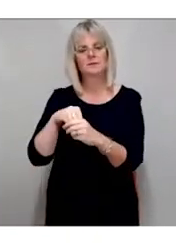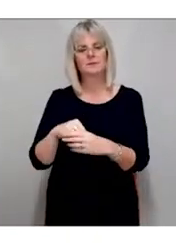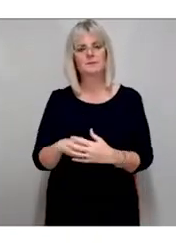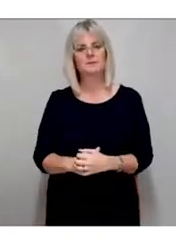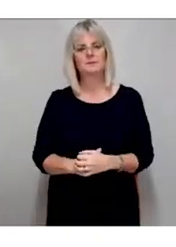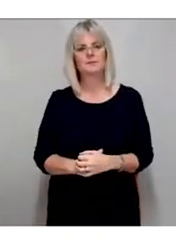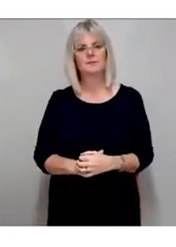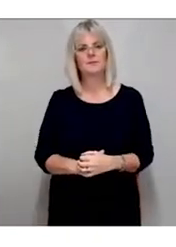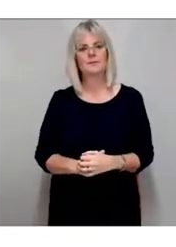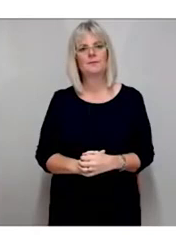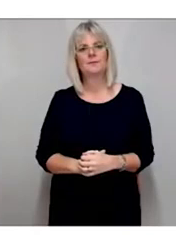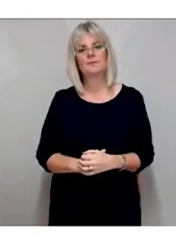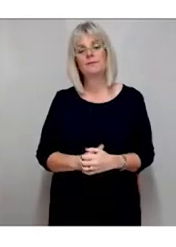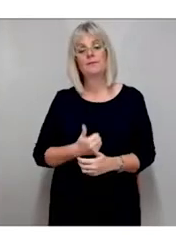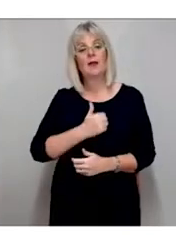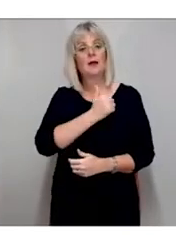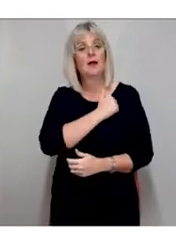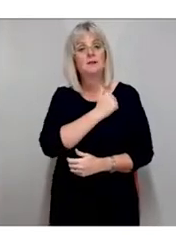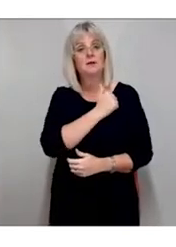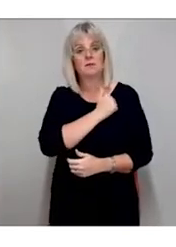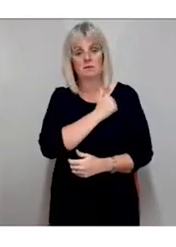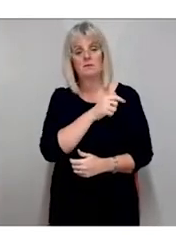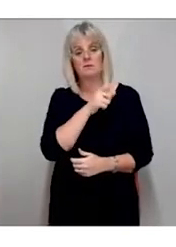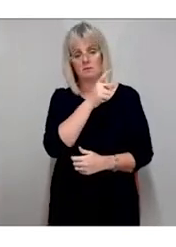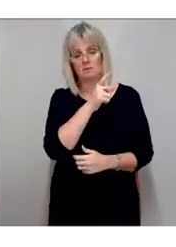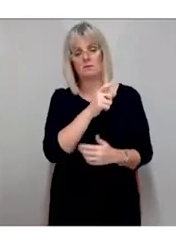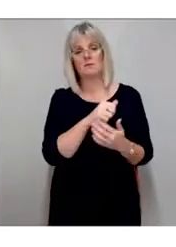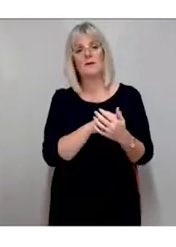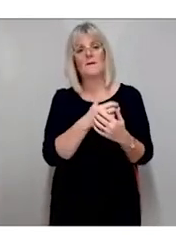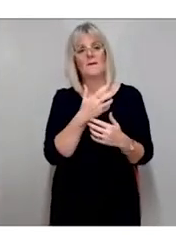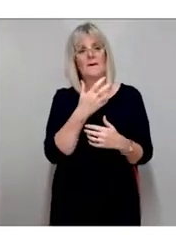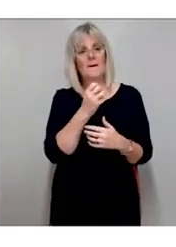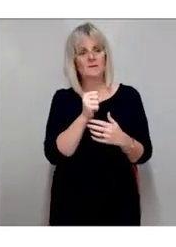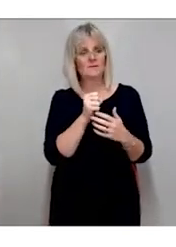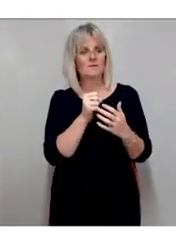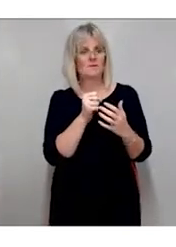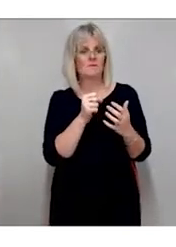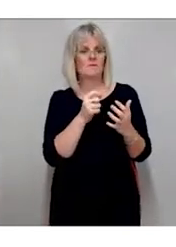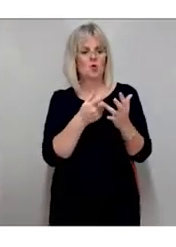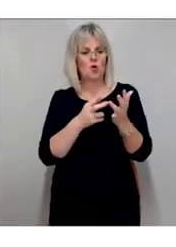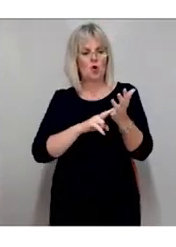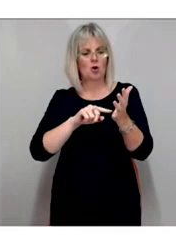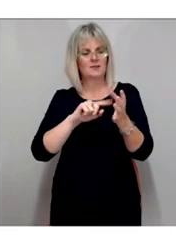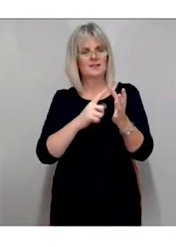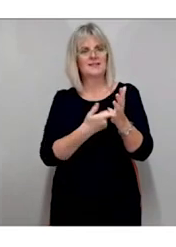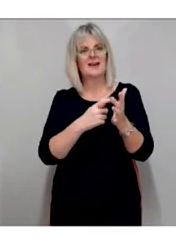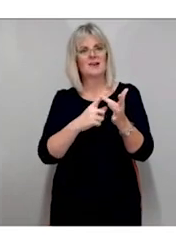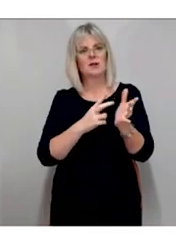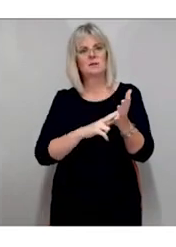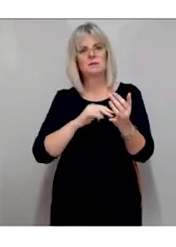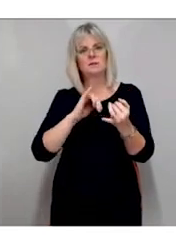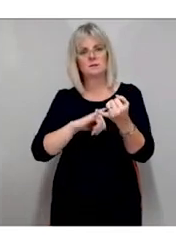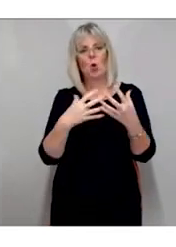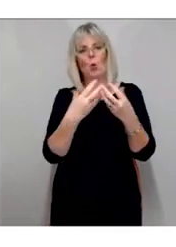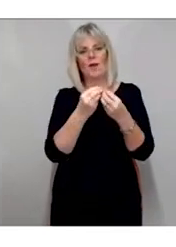Canadians include the Accessibilities for Ontarians with Disabilities Act of 2005 and the Accessible